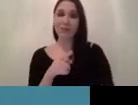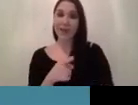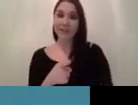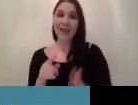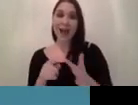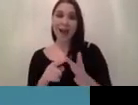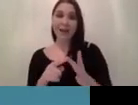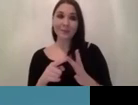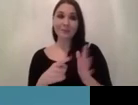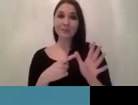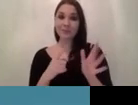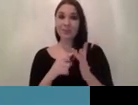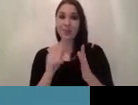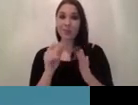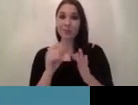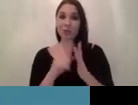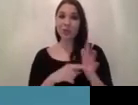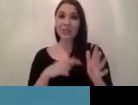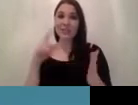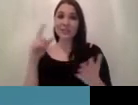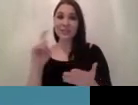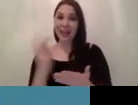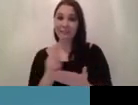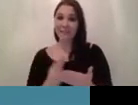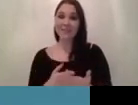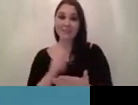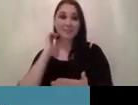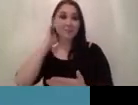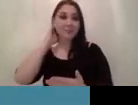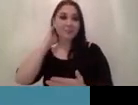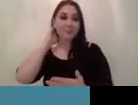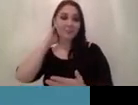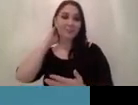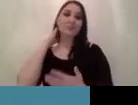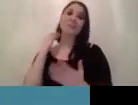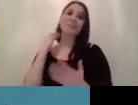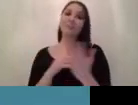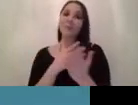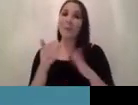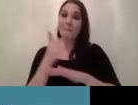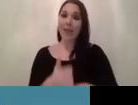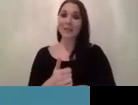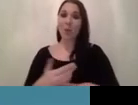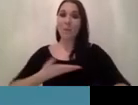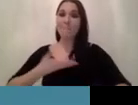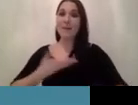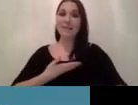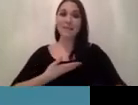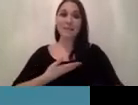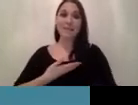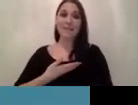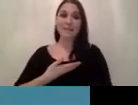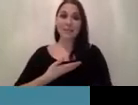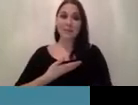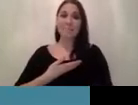canvas and it is based on the business model canvas that was developed i think by this